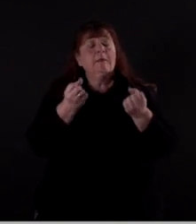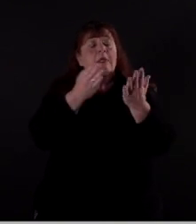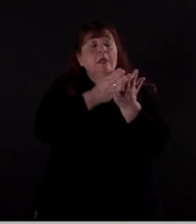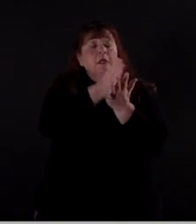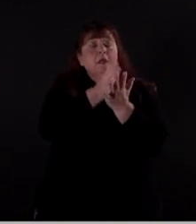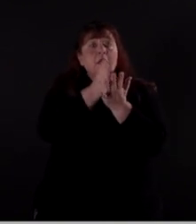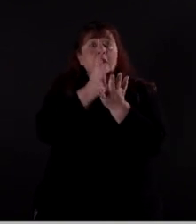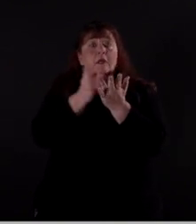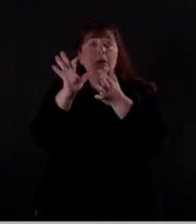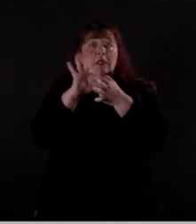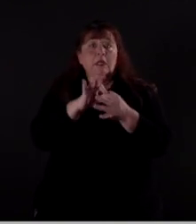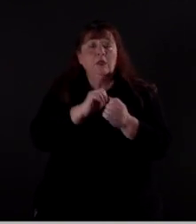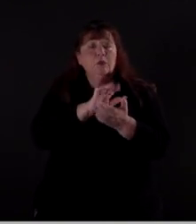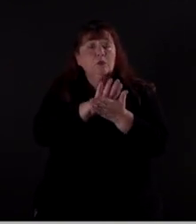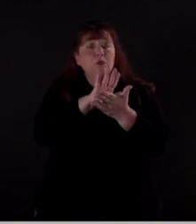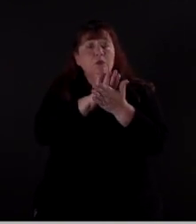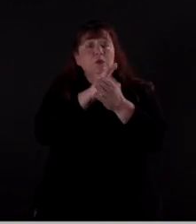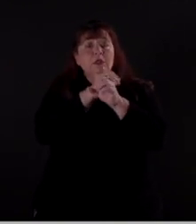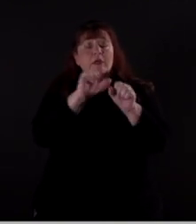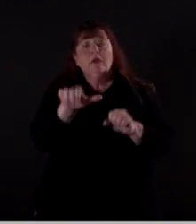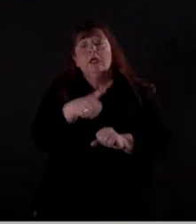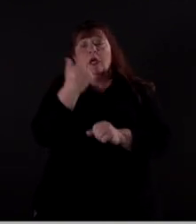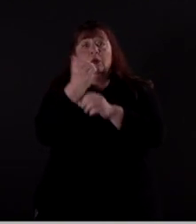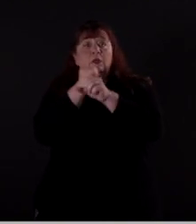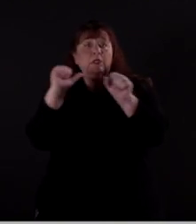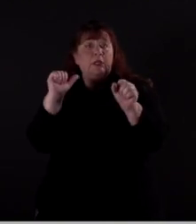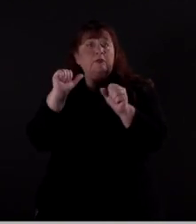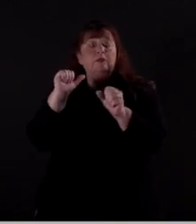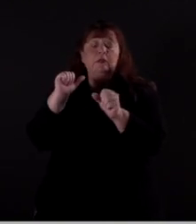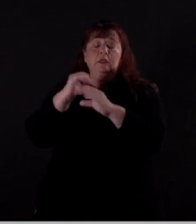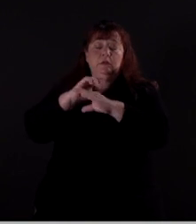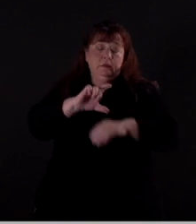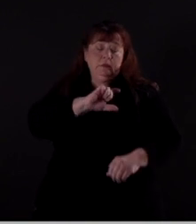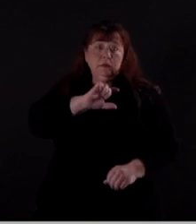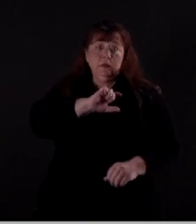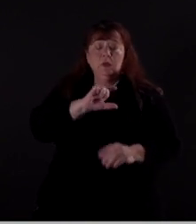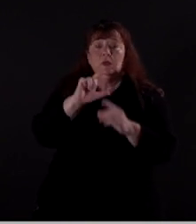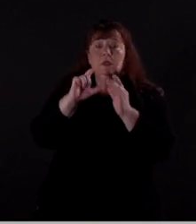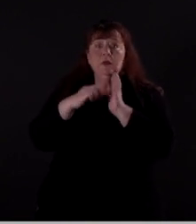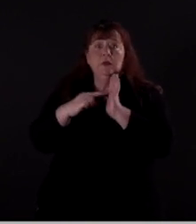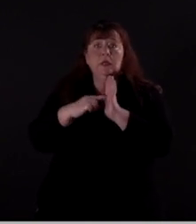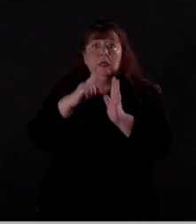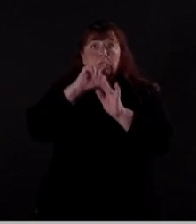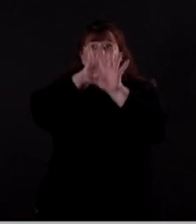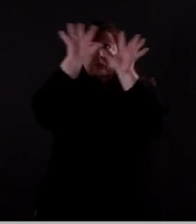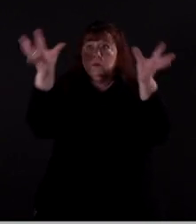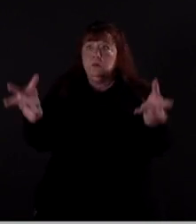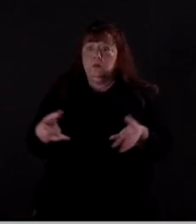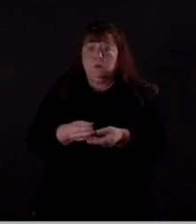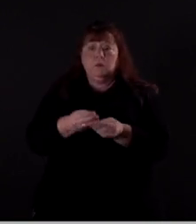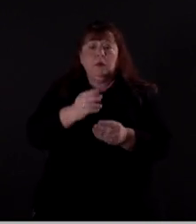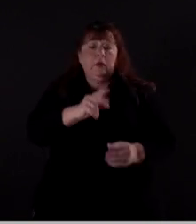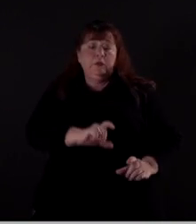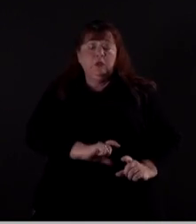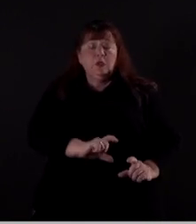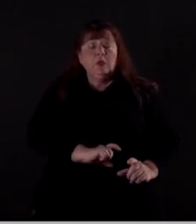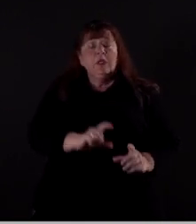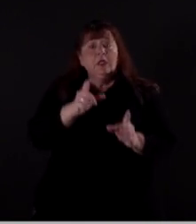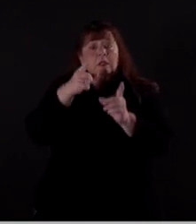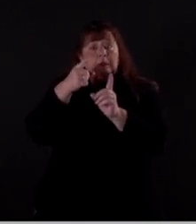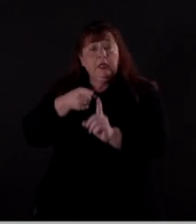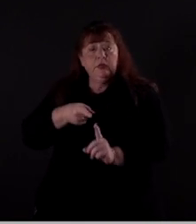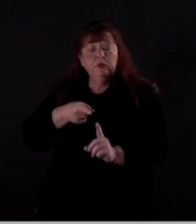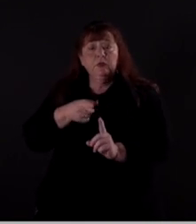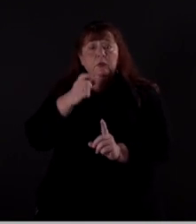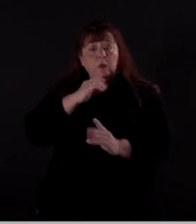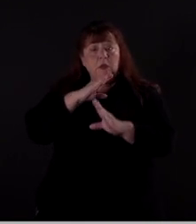to school safety and other safety and security. For example, if you're looking at the whole gamut of security measures, you want to be